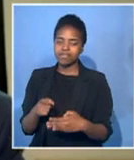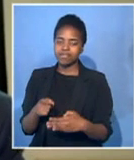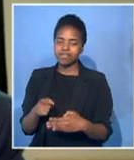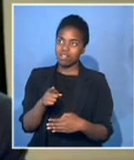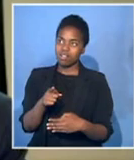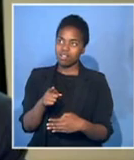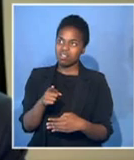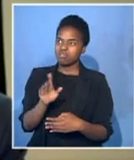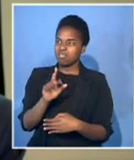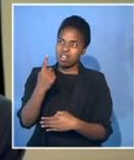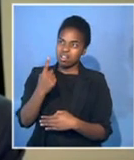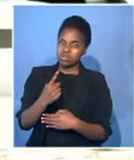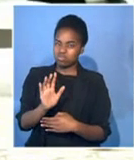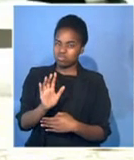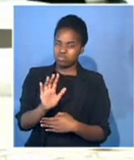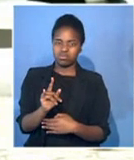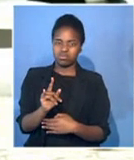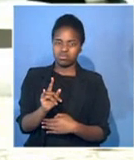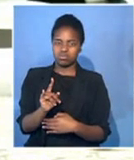issues will be resolved in the next week